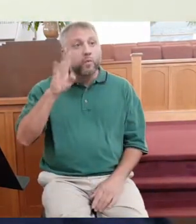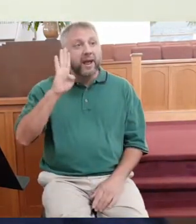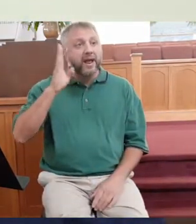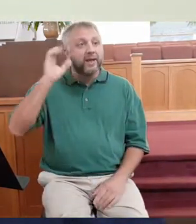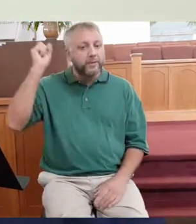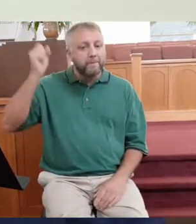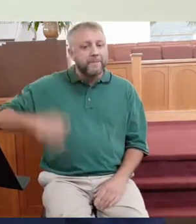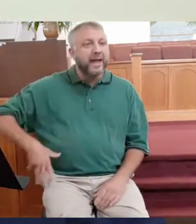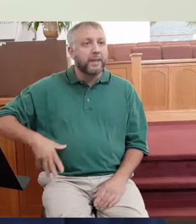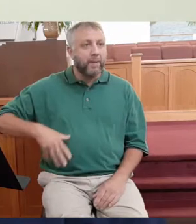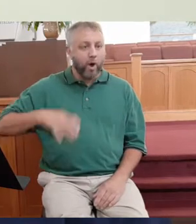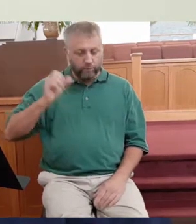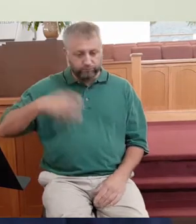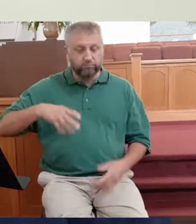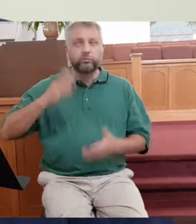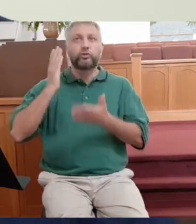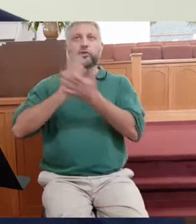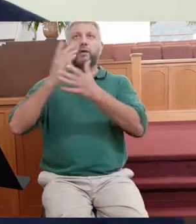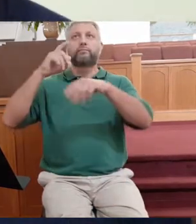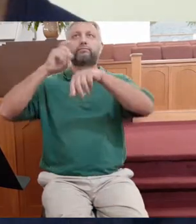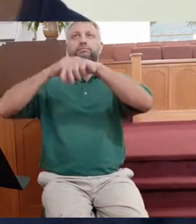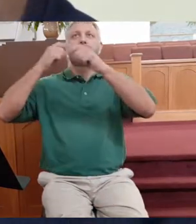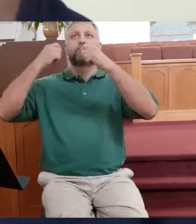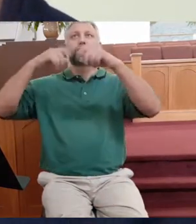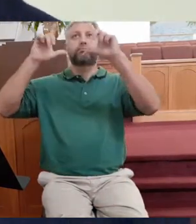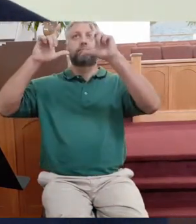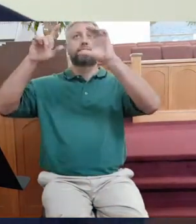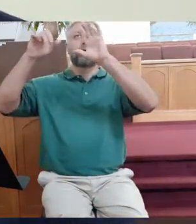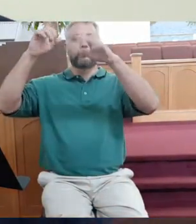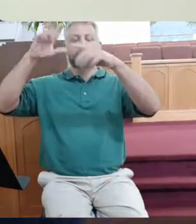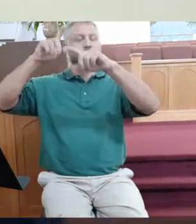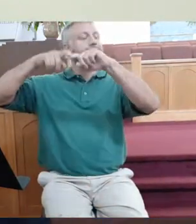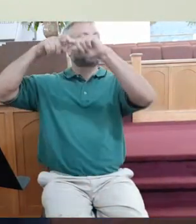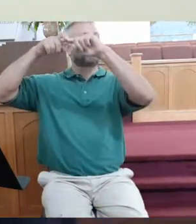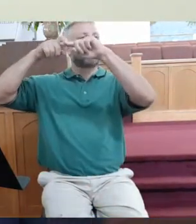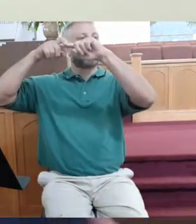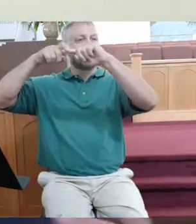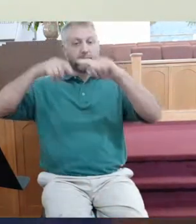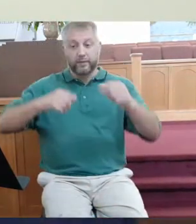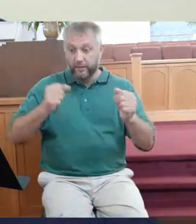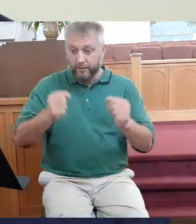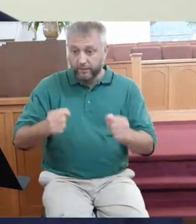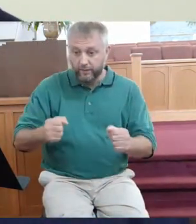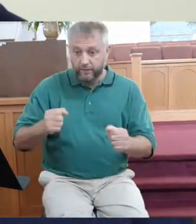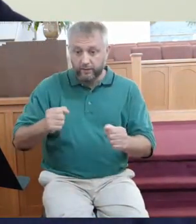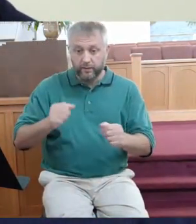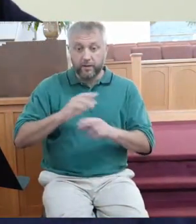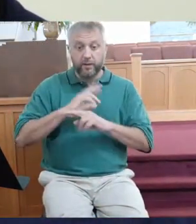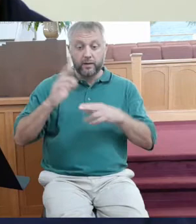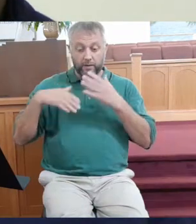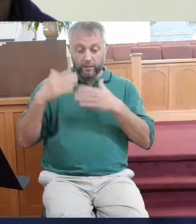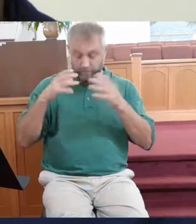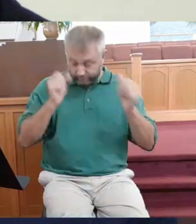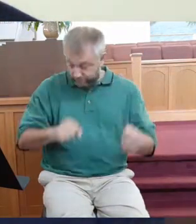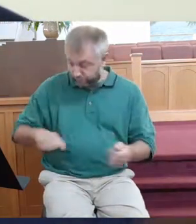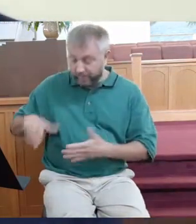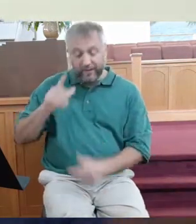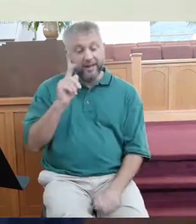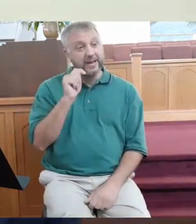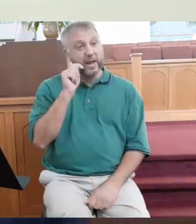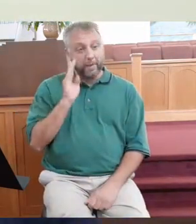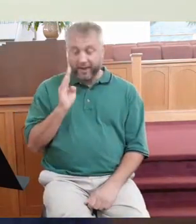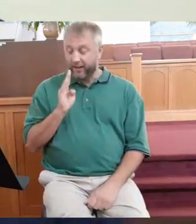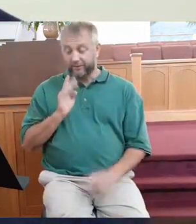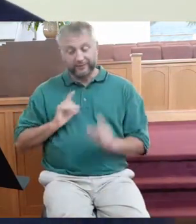ball on first down to stop the clock. So they ran second down, they handed it to the tailback and he didn't score. And so after he